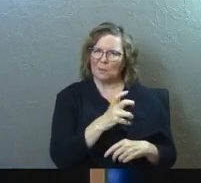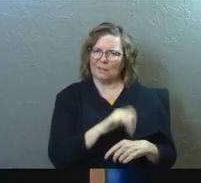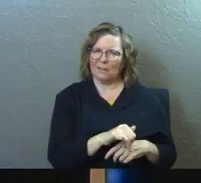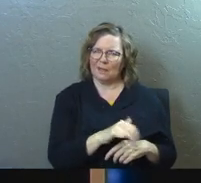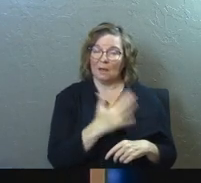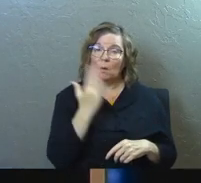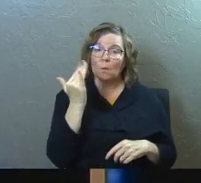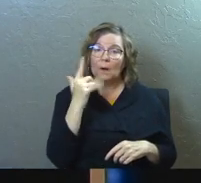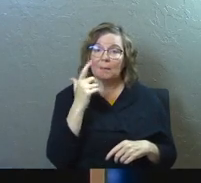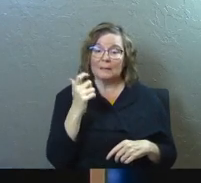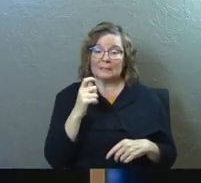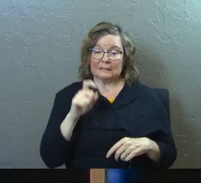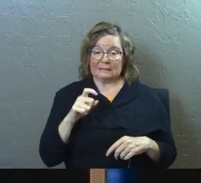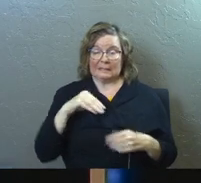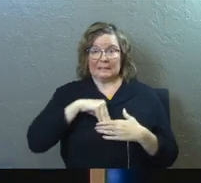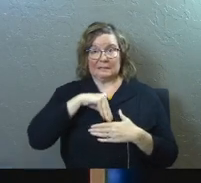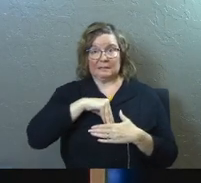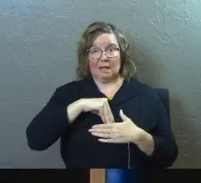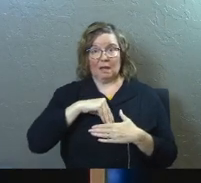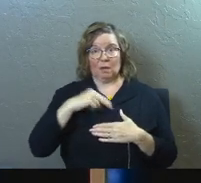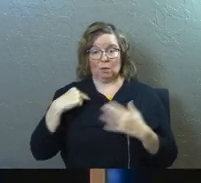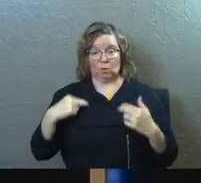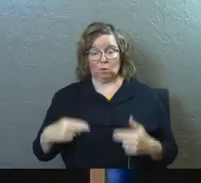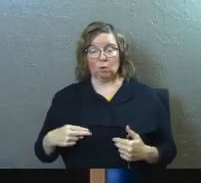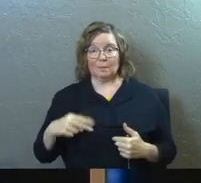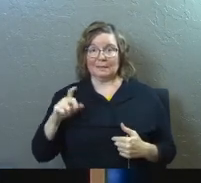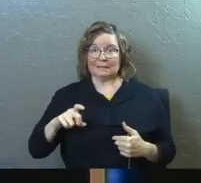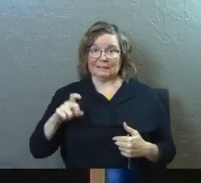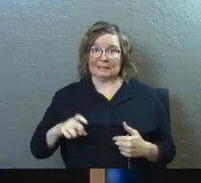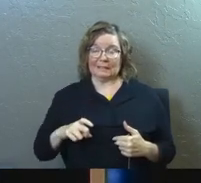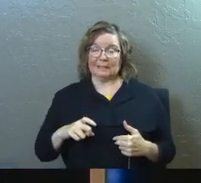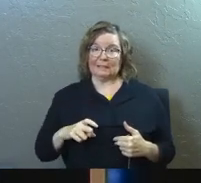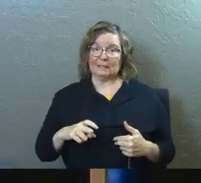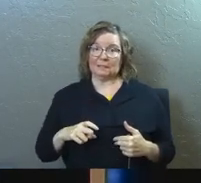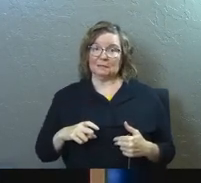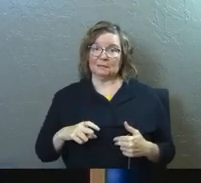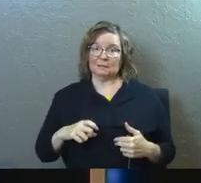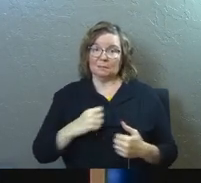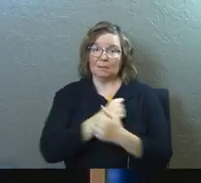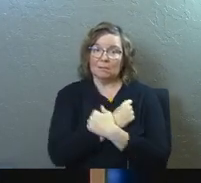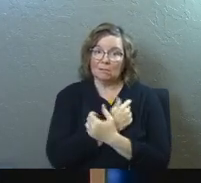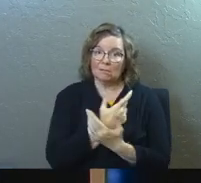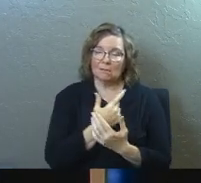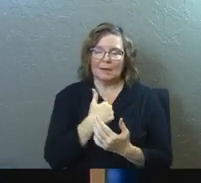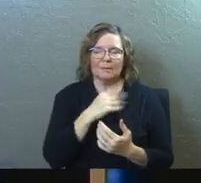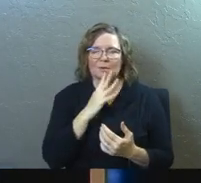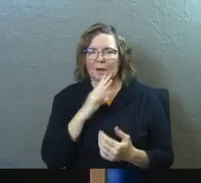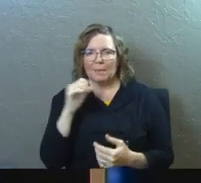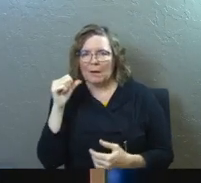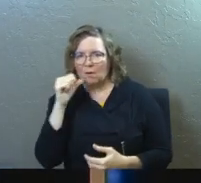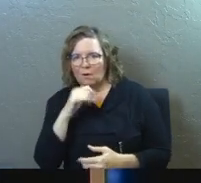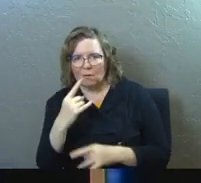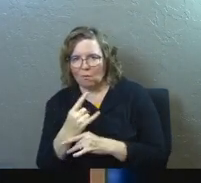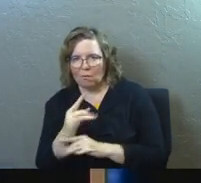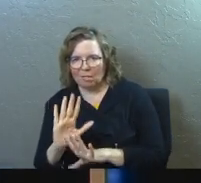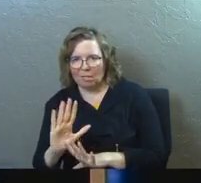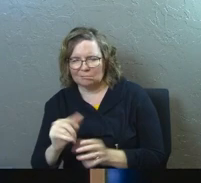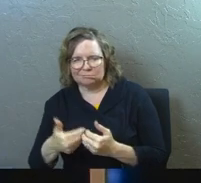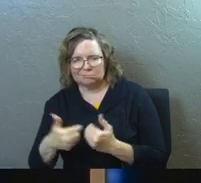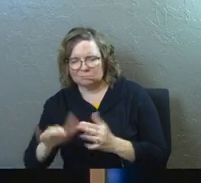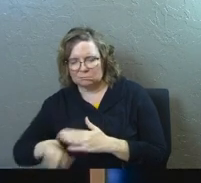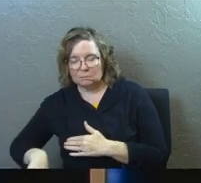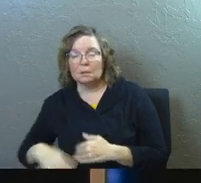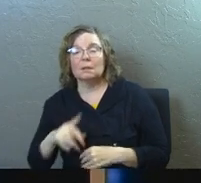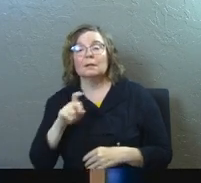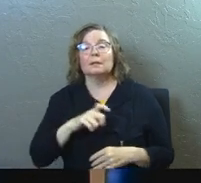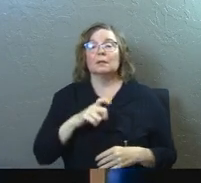Because there's a need in the human heart to be intoxicated. I'm not talking about alcohol here, right? There's a